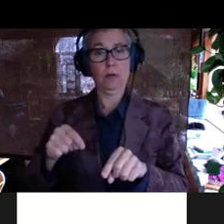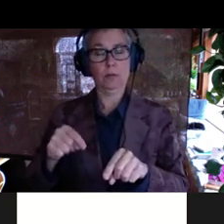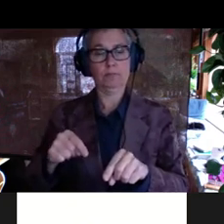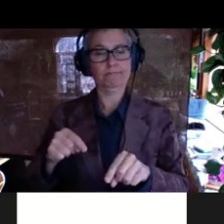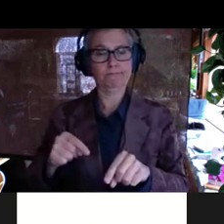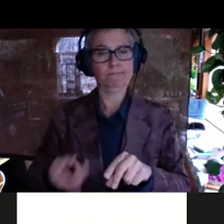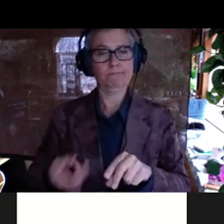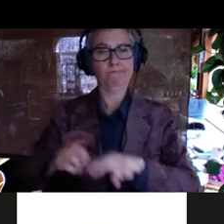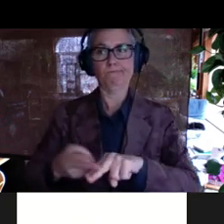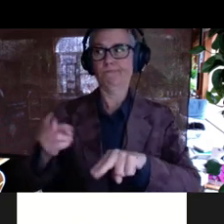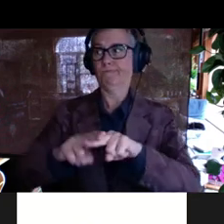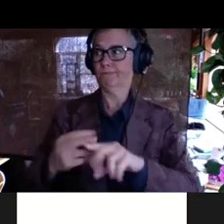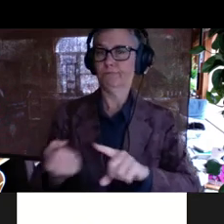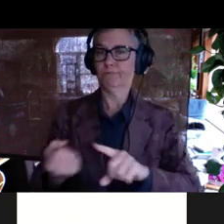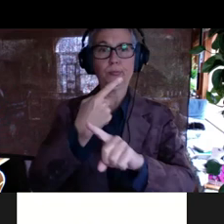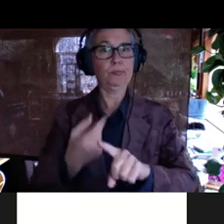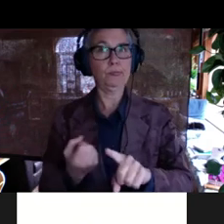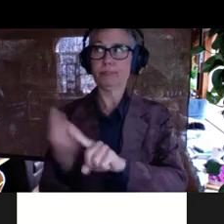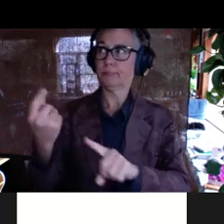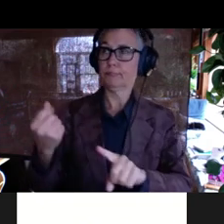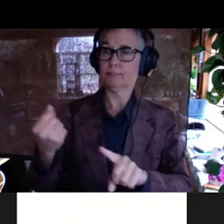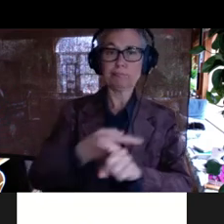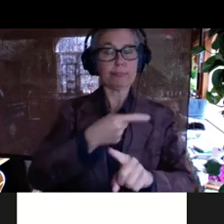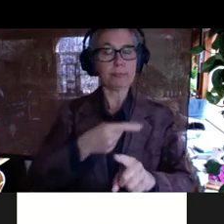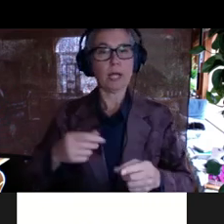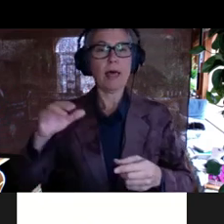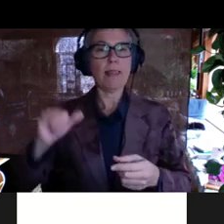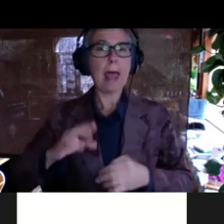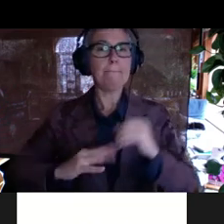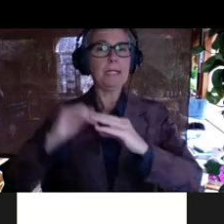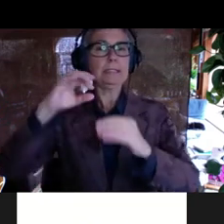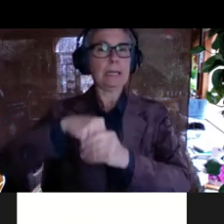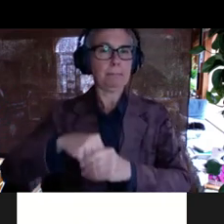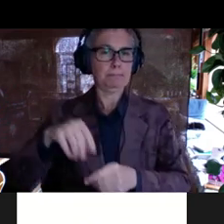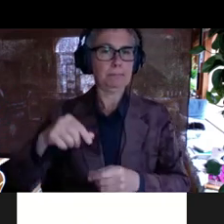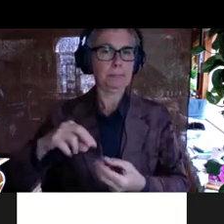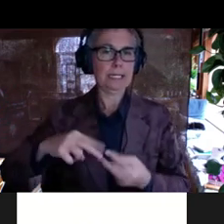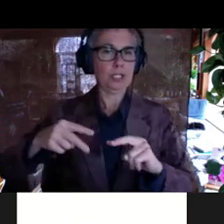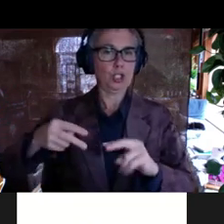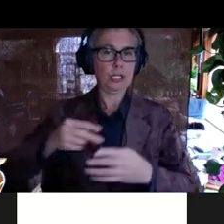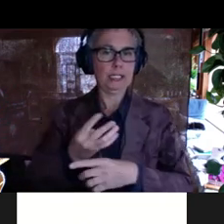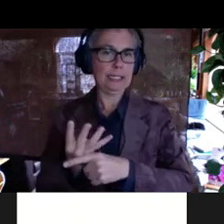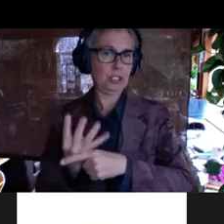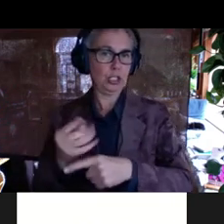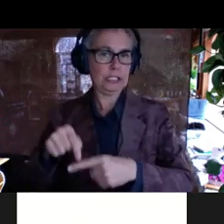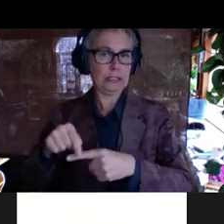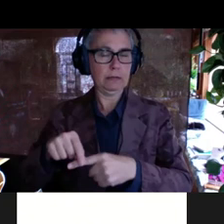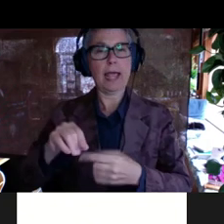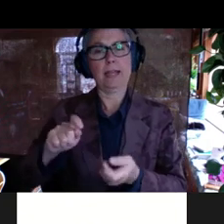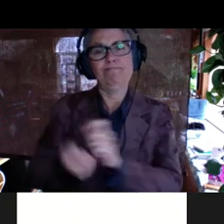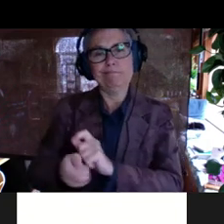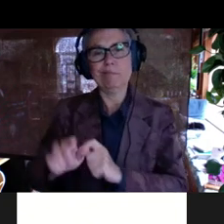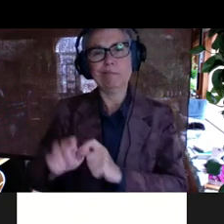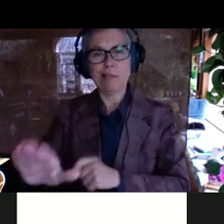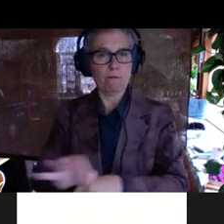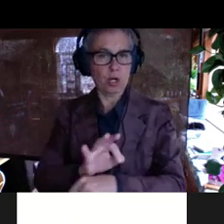uh, accumulate random mutations accumulate in genes and alter their function. And,